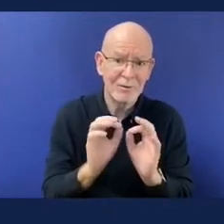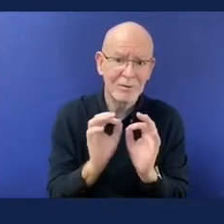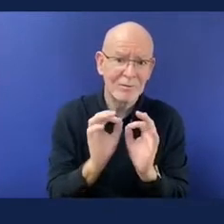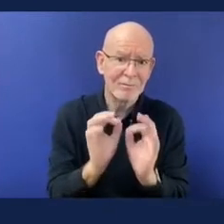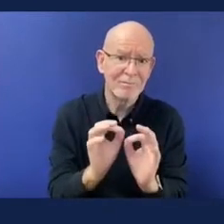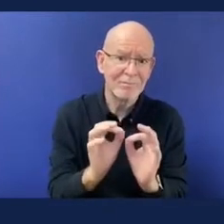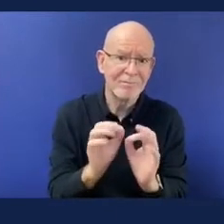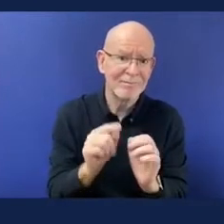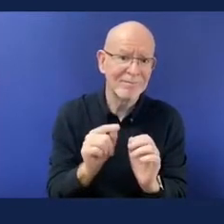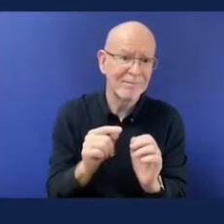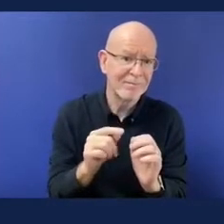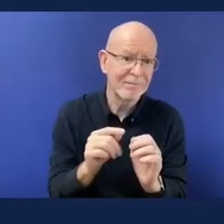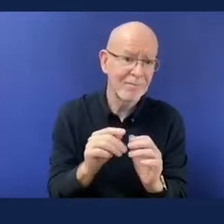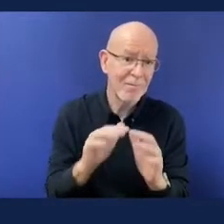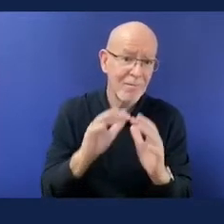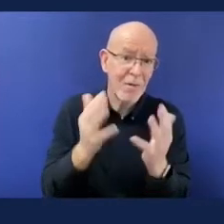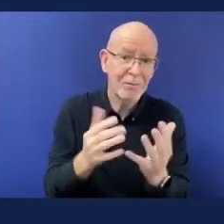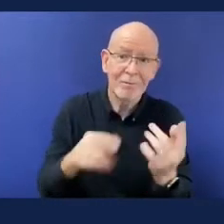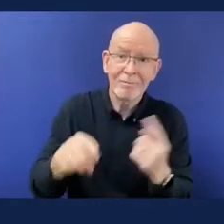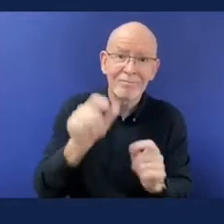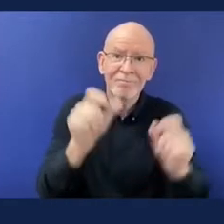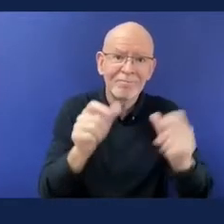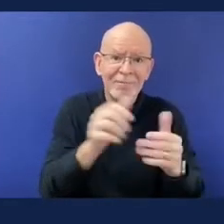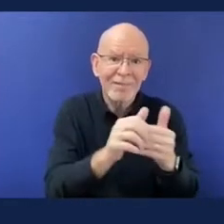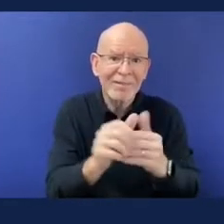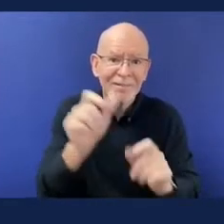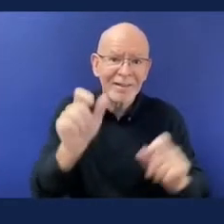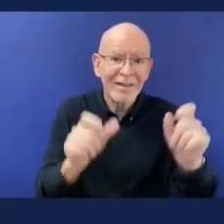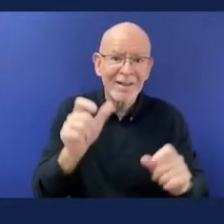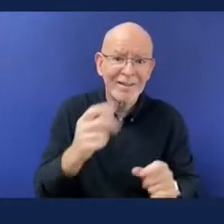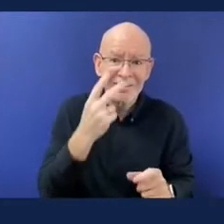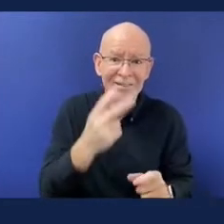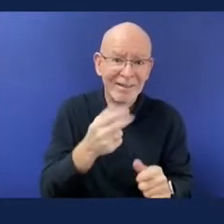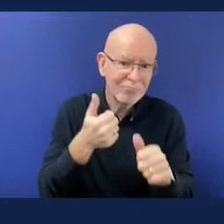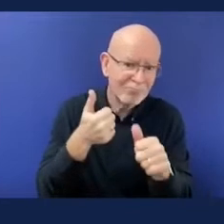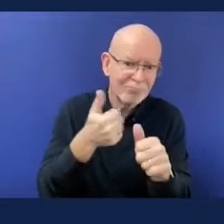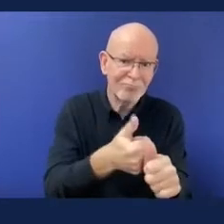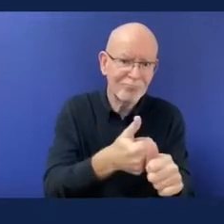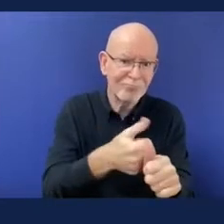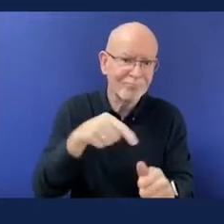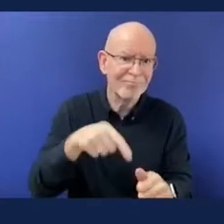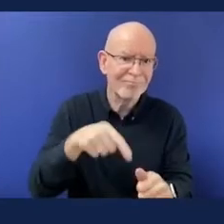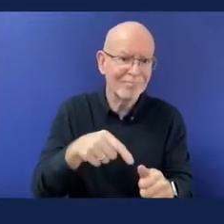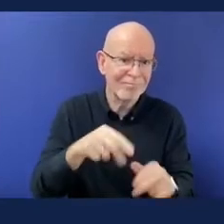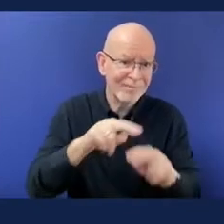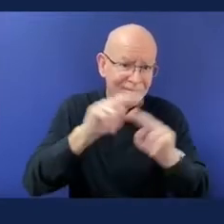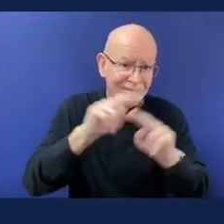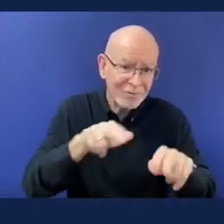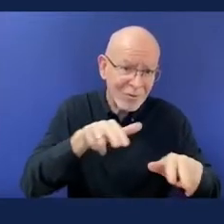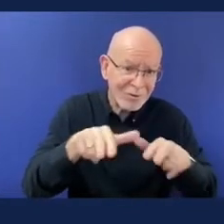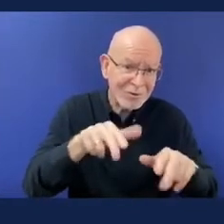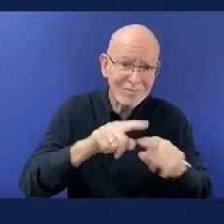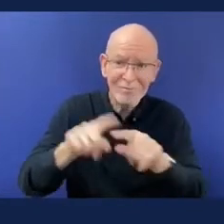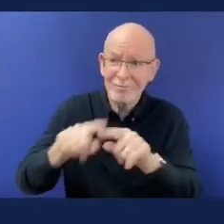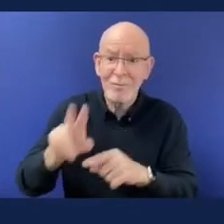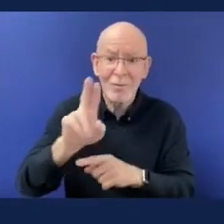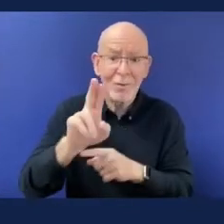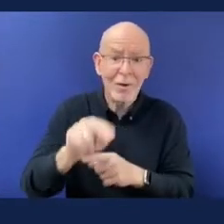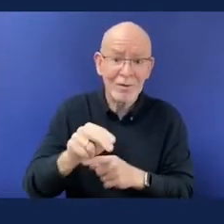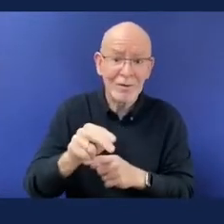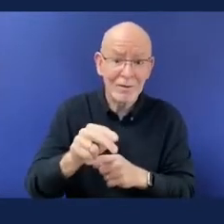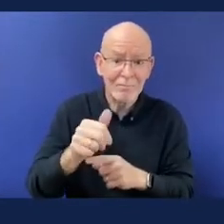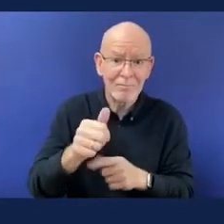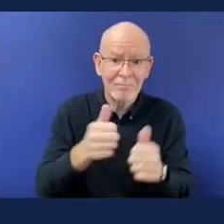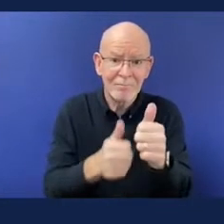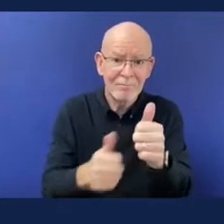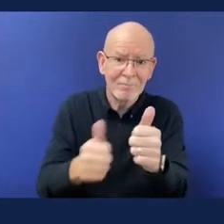over the next decade so a hugely impactful film that really engaged even more people around the world if we go